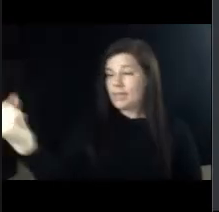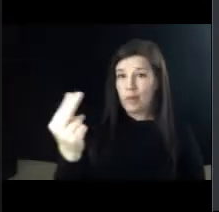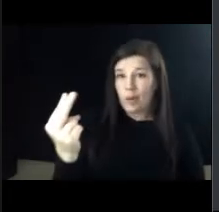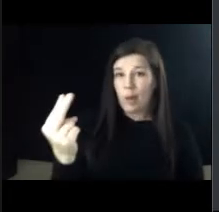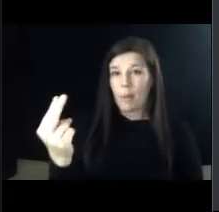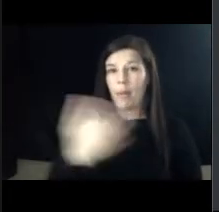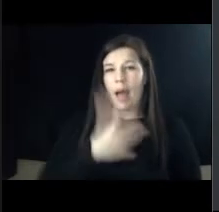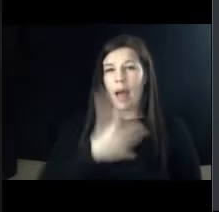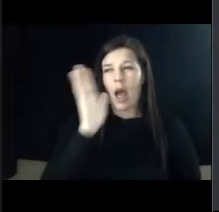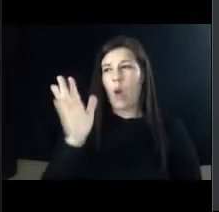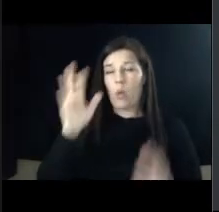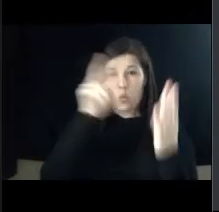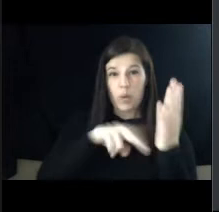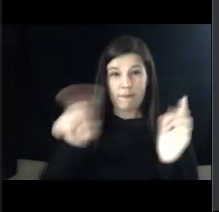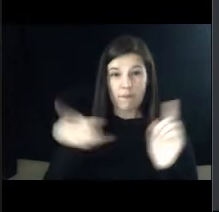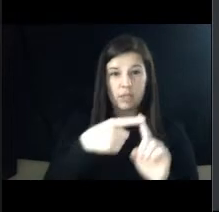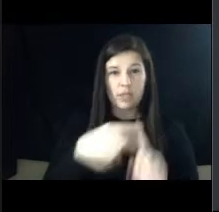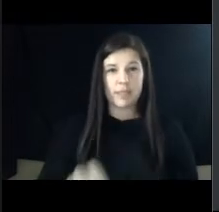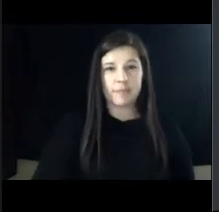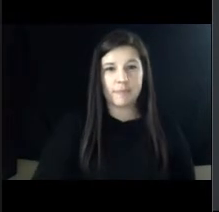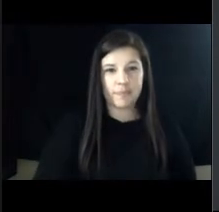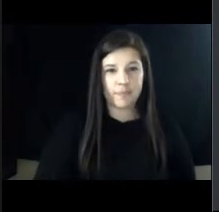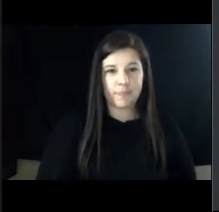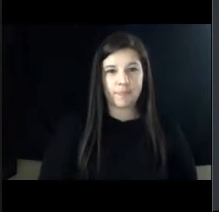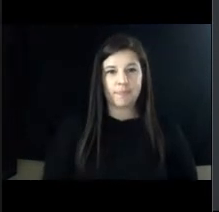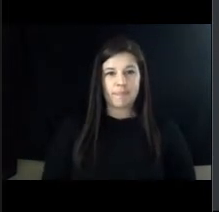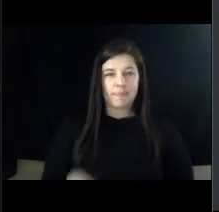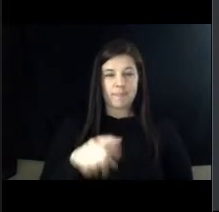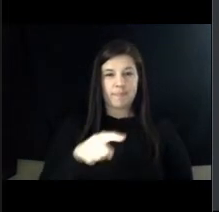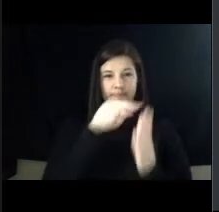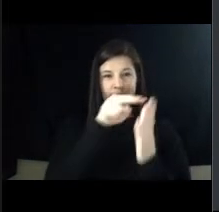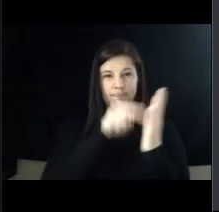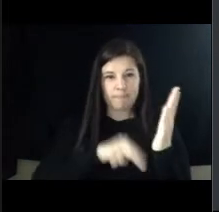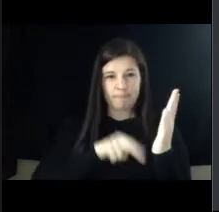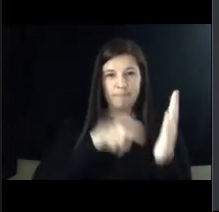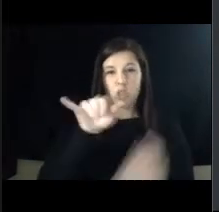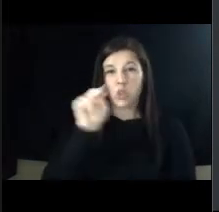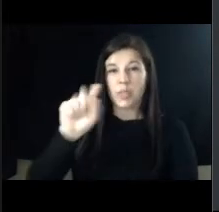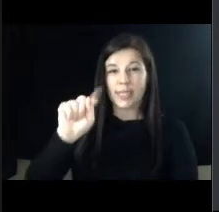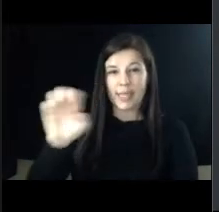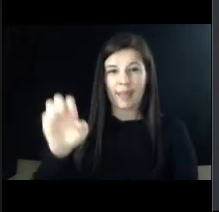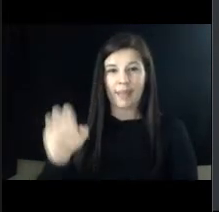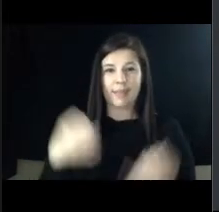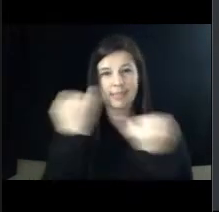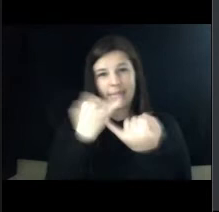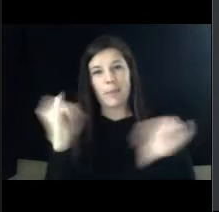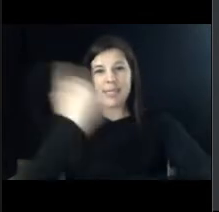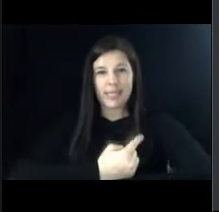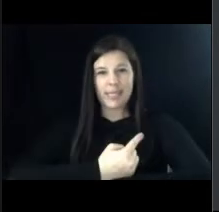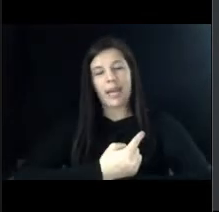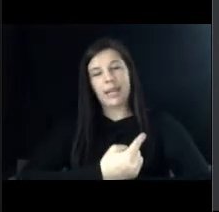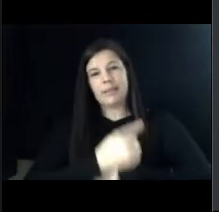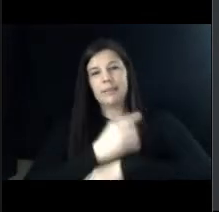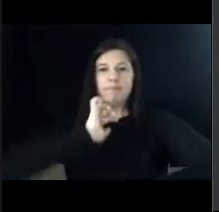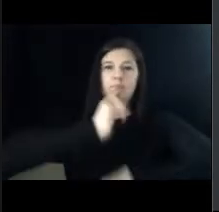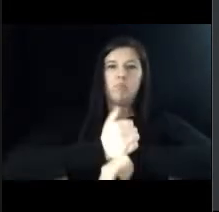proclamation okay whereas juneteenth or juneteenth independence day commemorates the traditional observance of